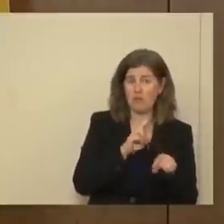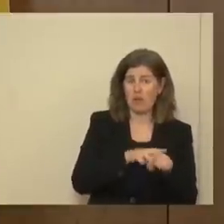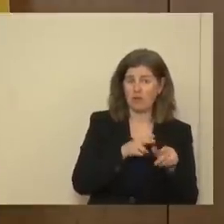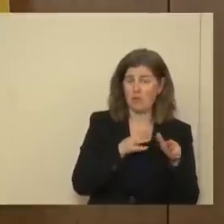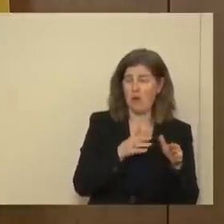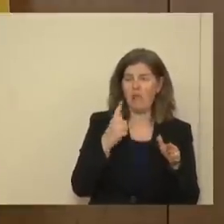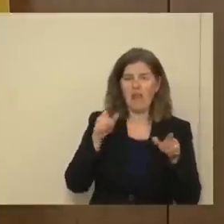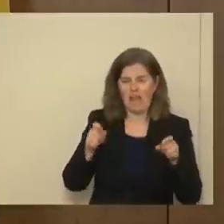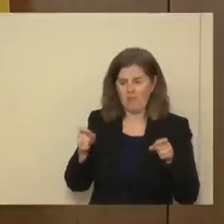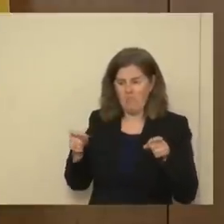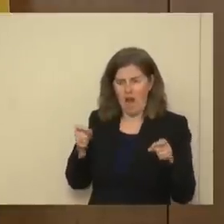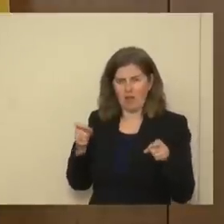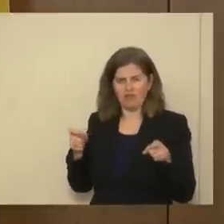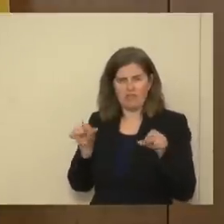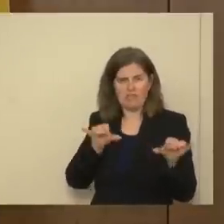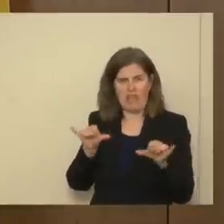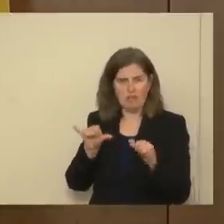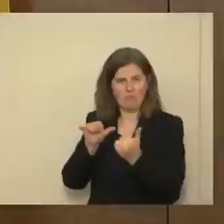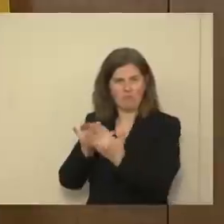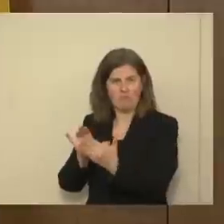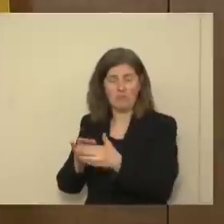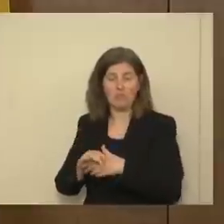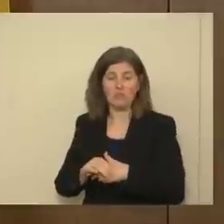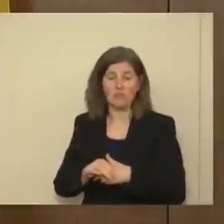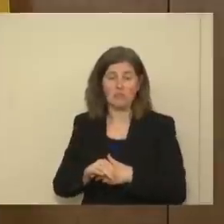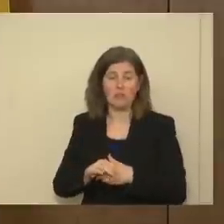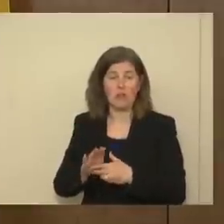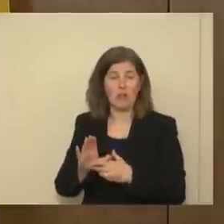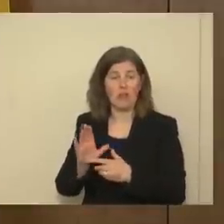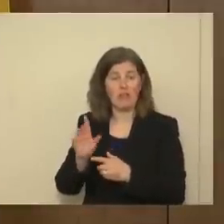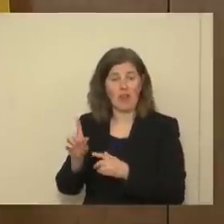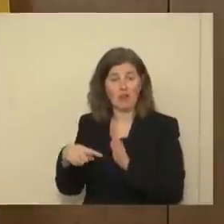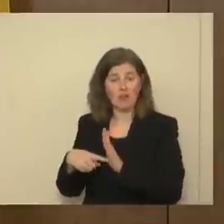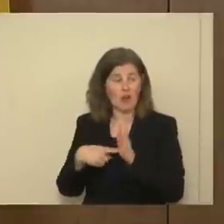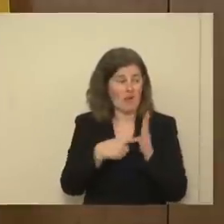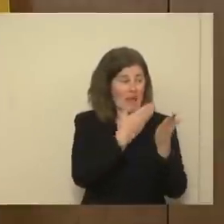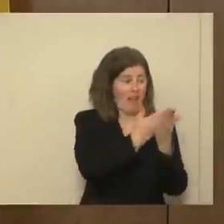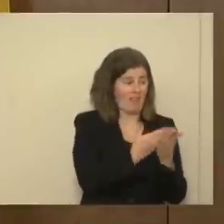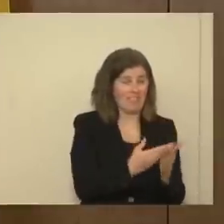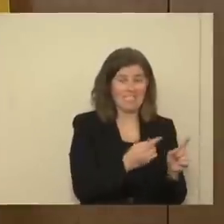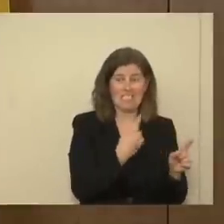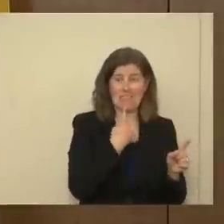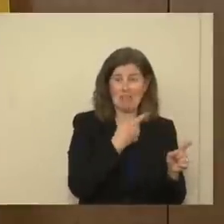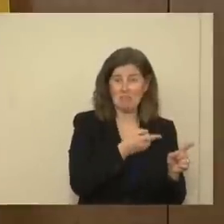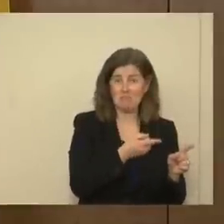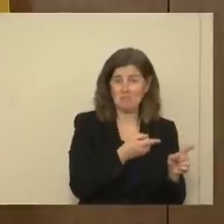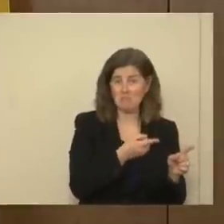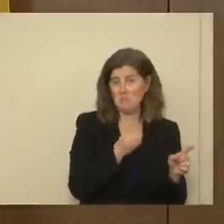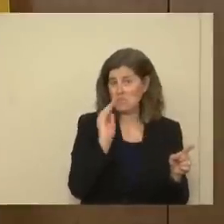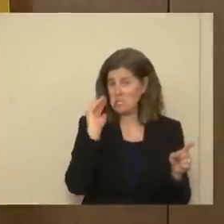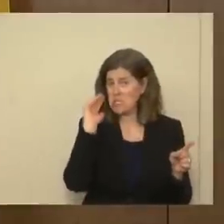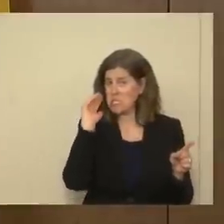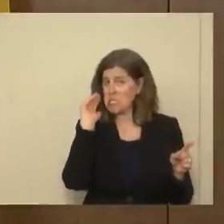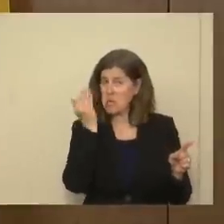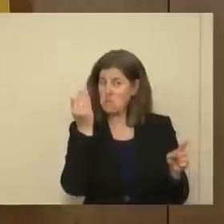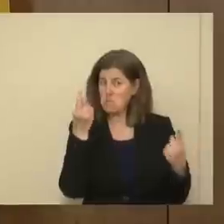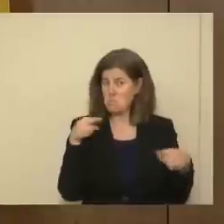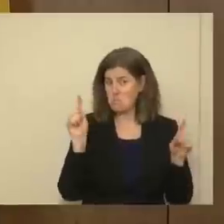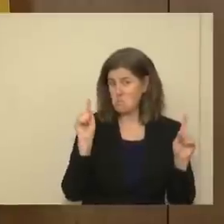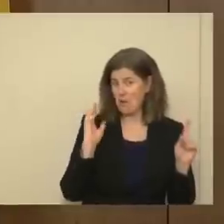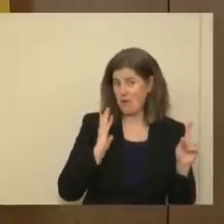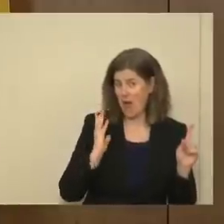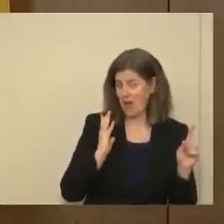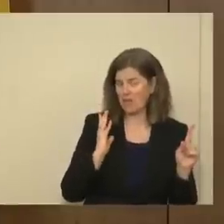that they can manage in that same way. Well, they're pointing to evidence that indicates that that does seem like it does work.